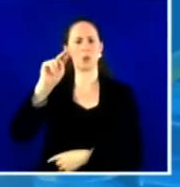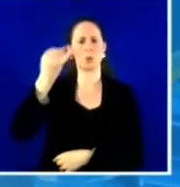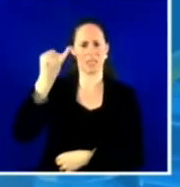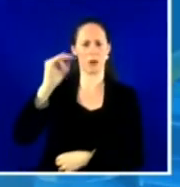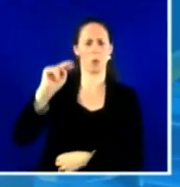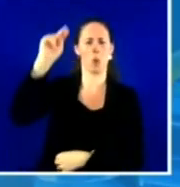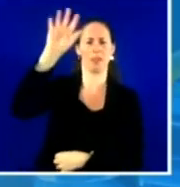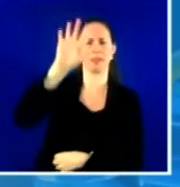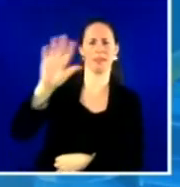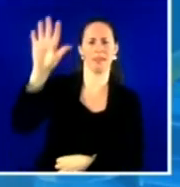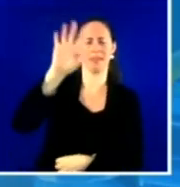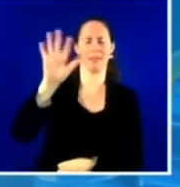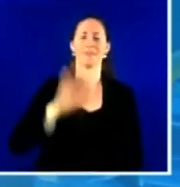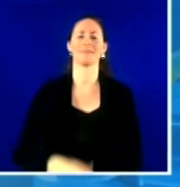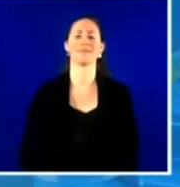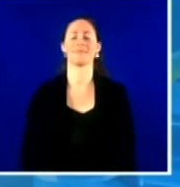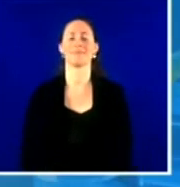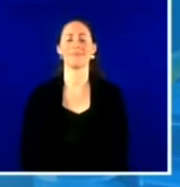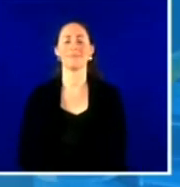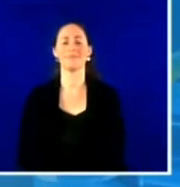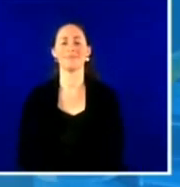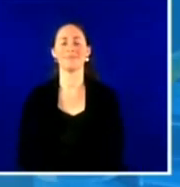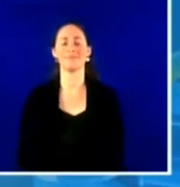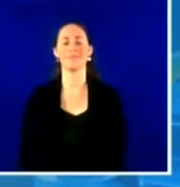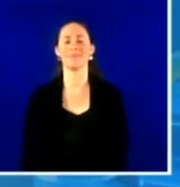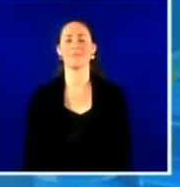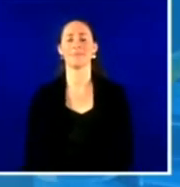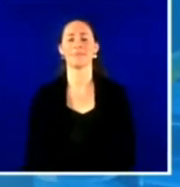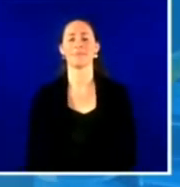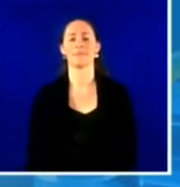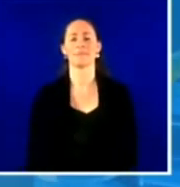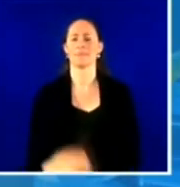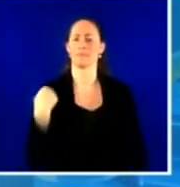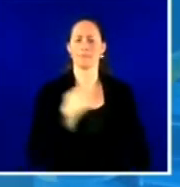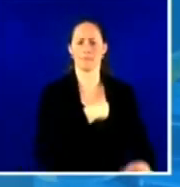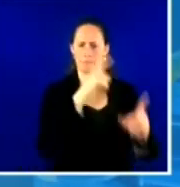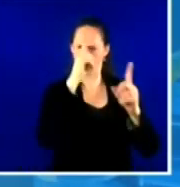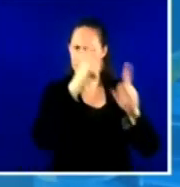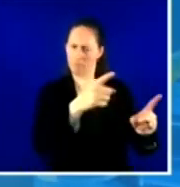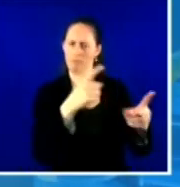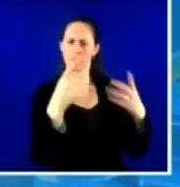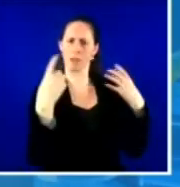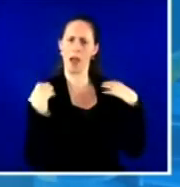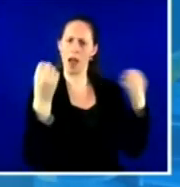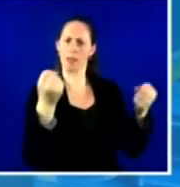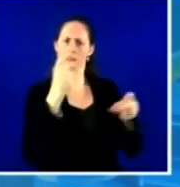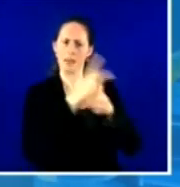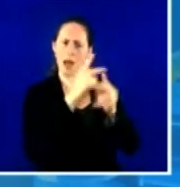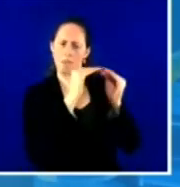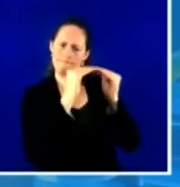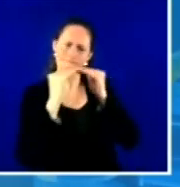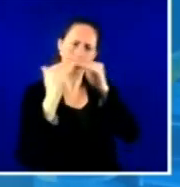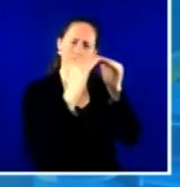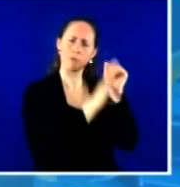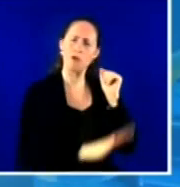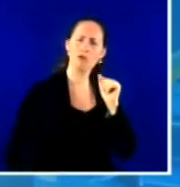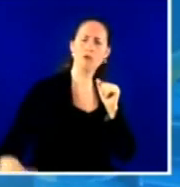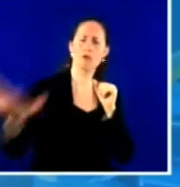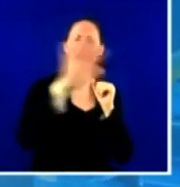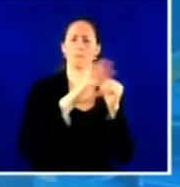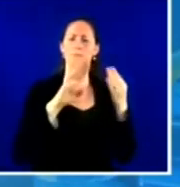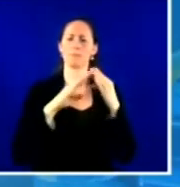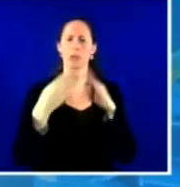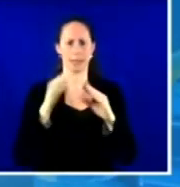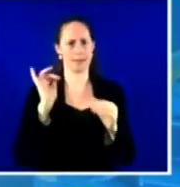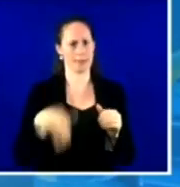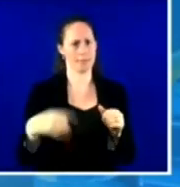community. And this is evidenced by the fact that St. Joe's had a community-focused pandemic response.